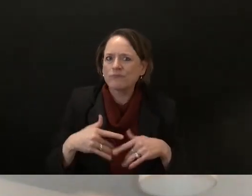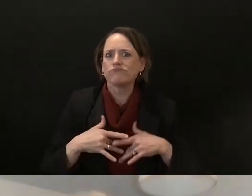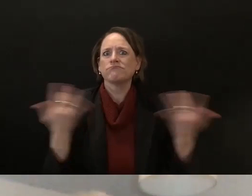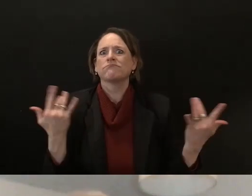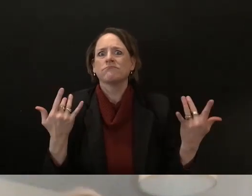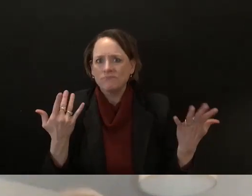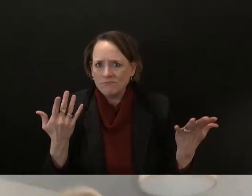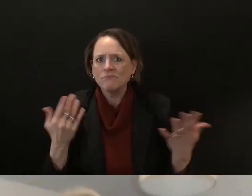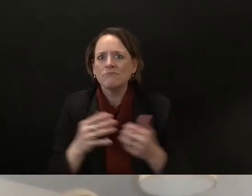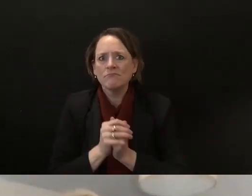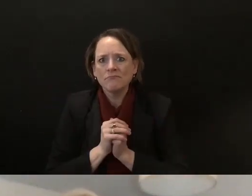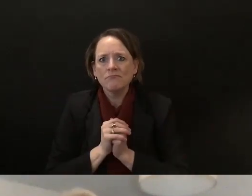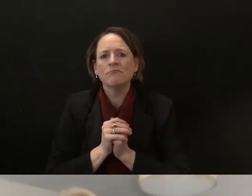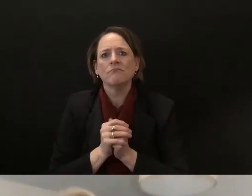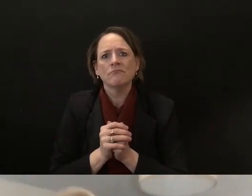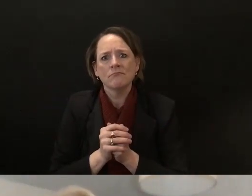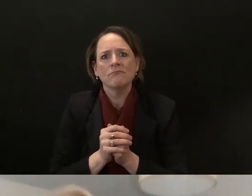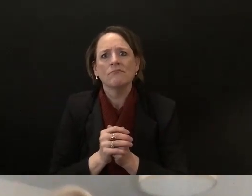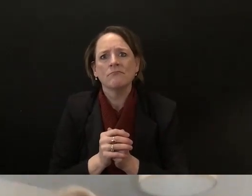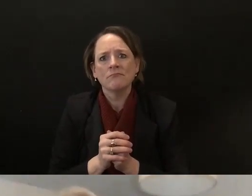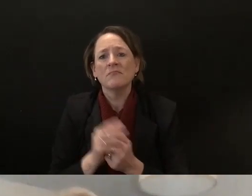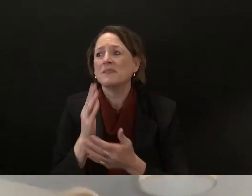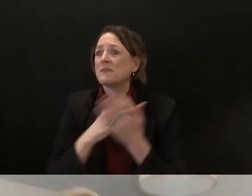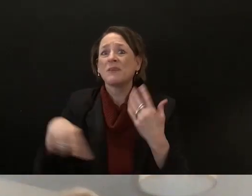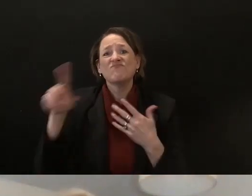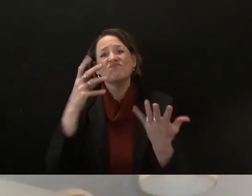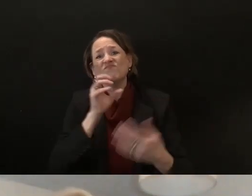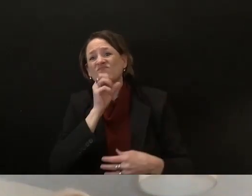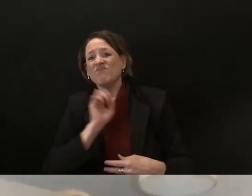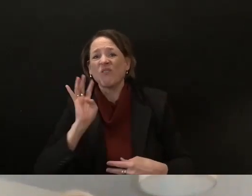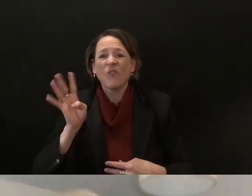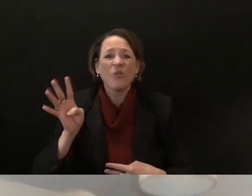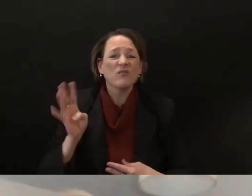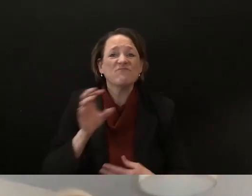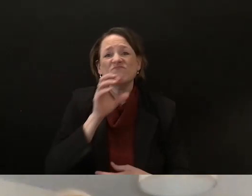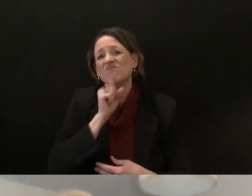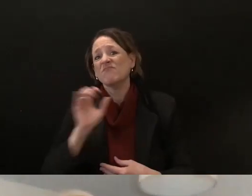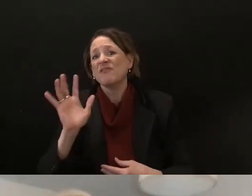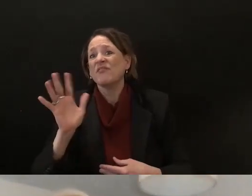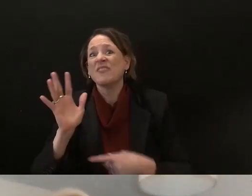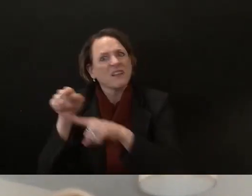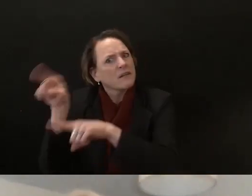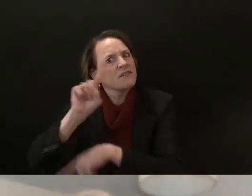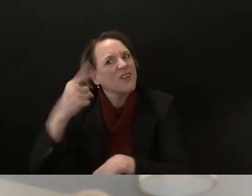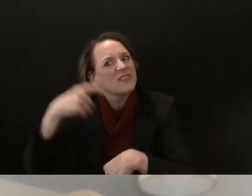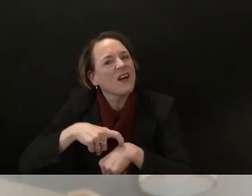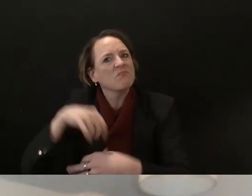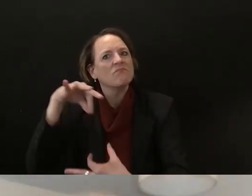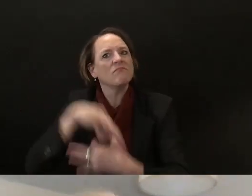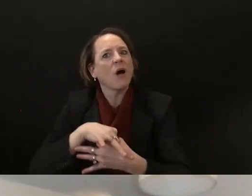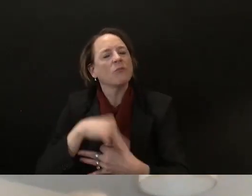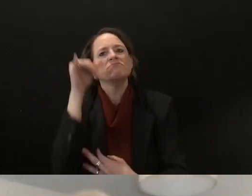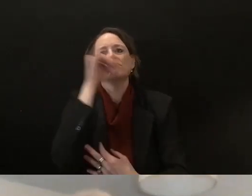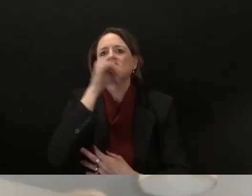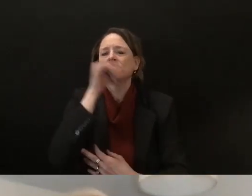-aged and above that had never voted before and so you know i was raised that uh you turn 18 and you